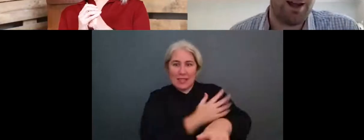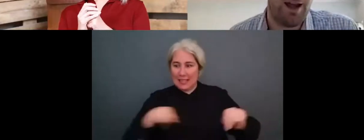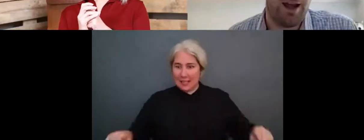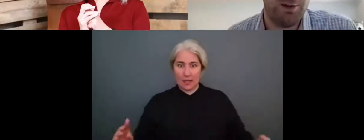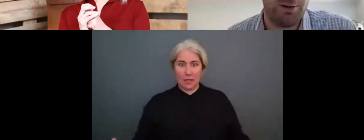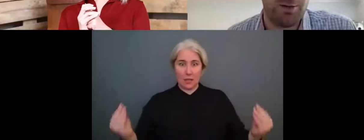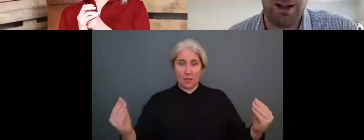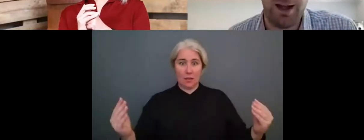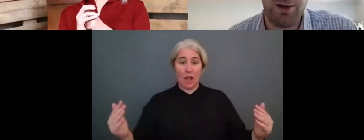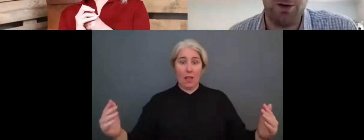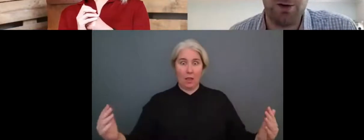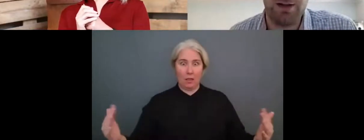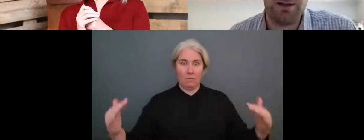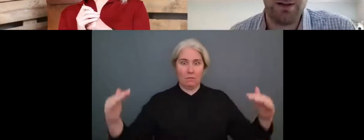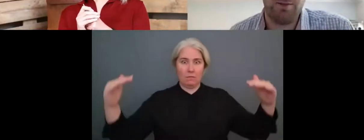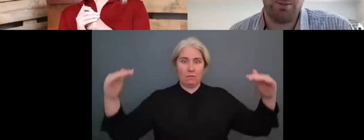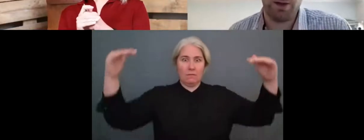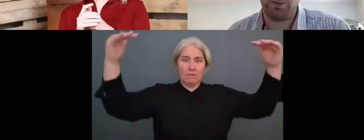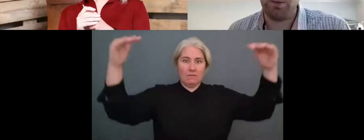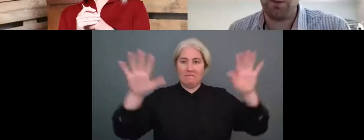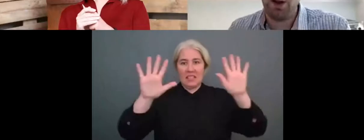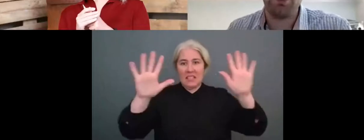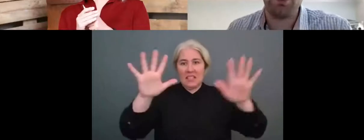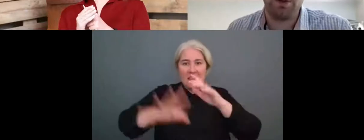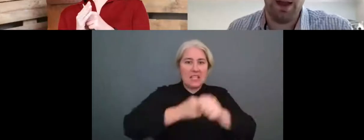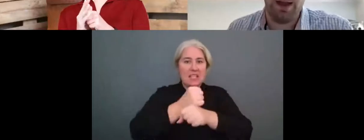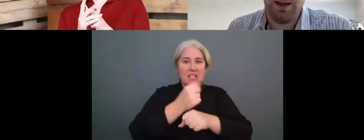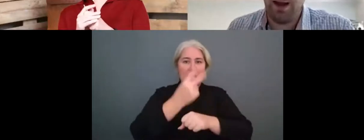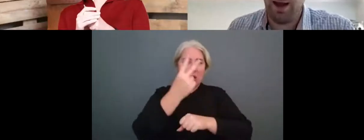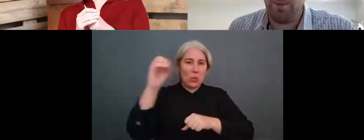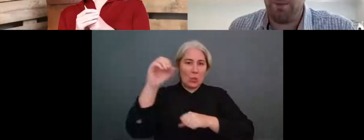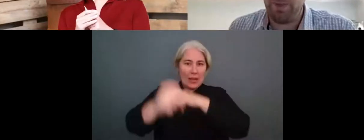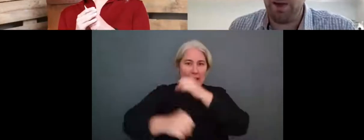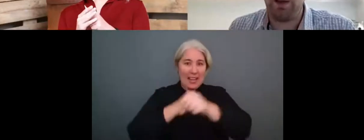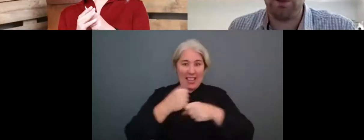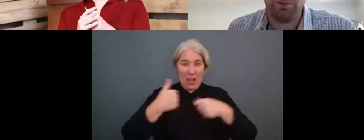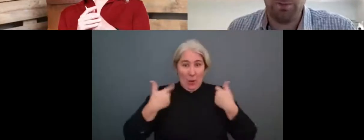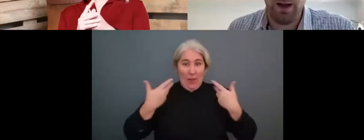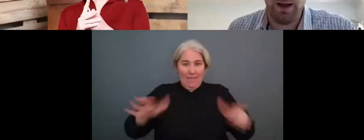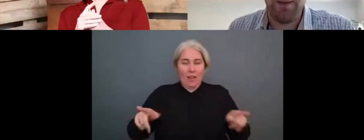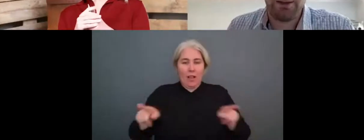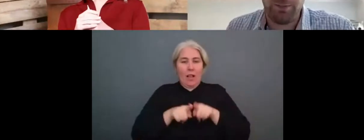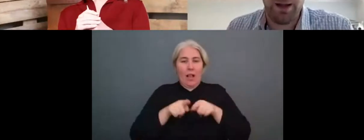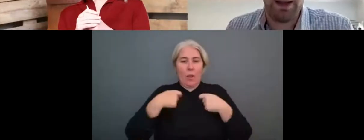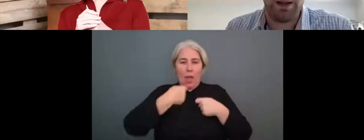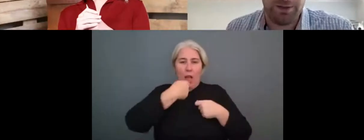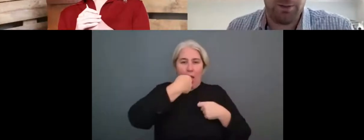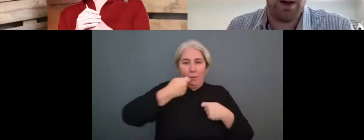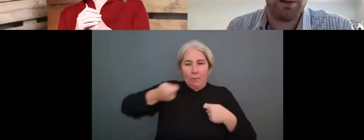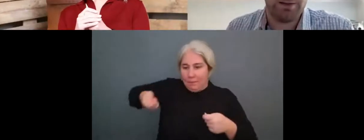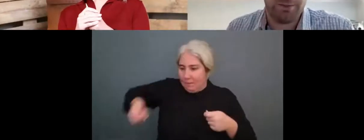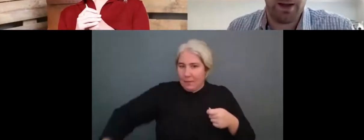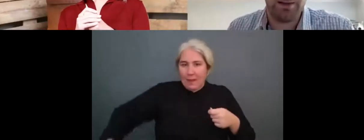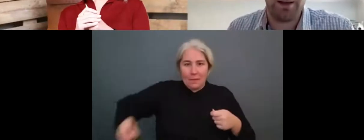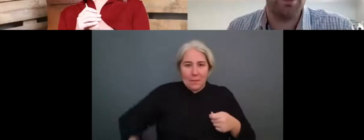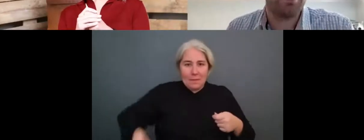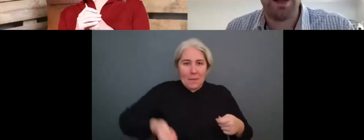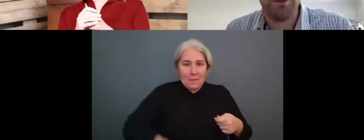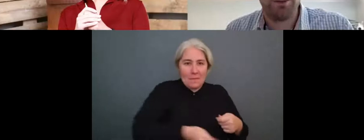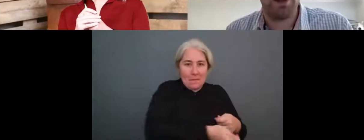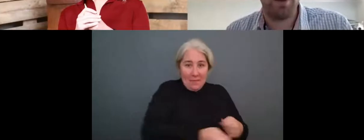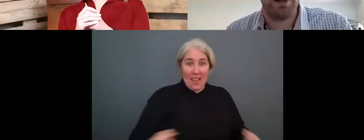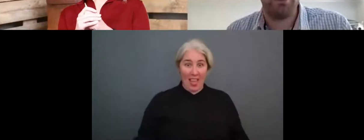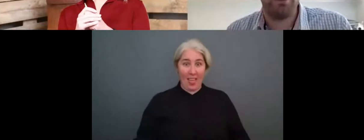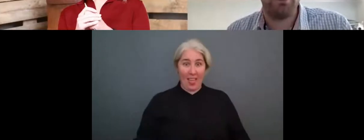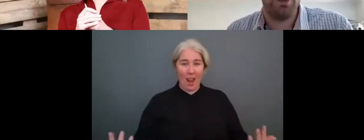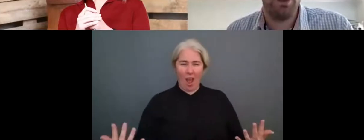next, uh, sort of decade or years to come, because we've nurtured that, um, the love of nature being outside participating. It